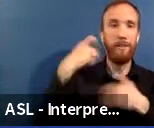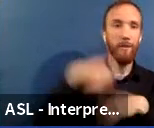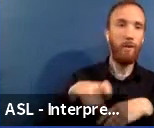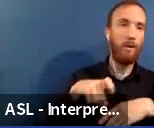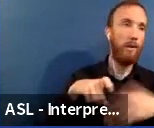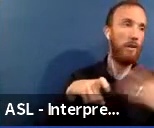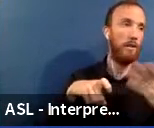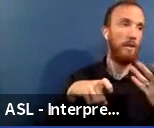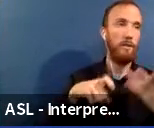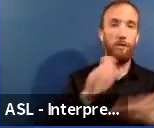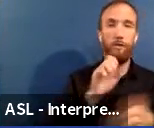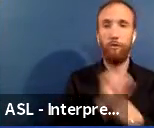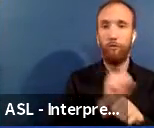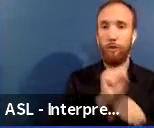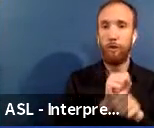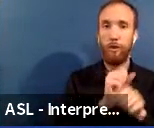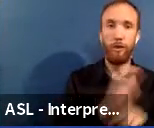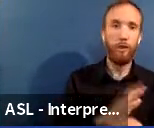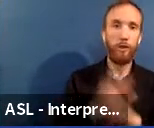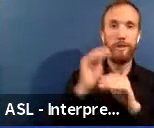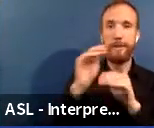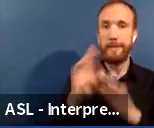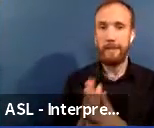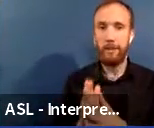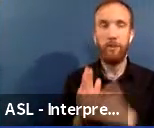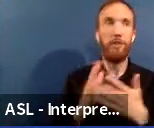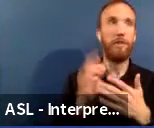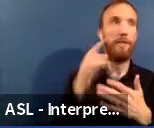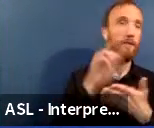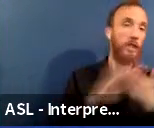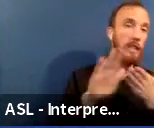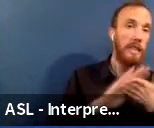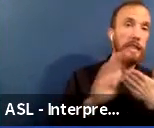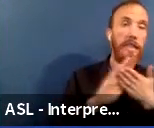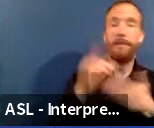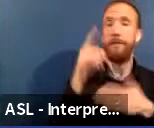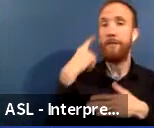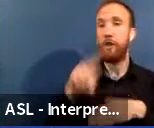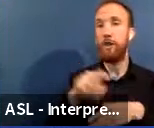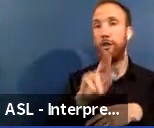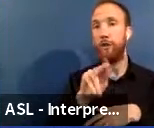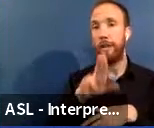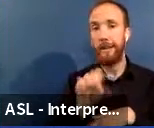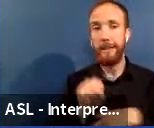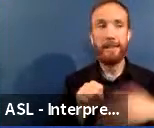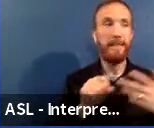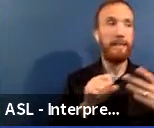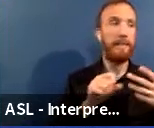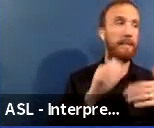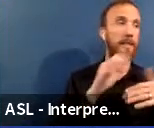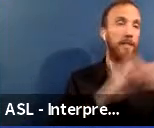-personnel costs such as food, cleaning, utilities, instructional supplies, building supplies, and software.